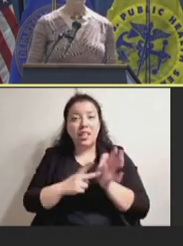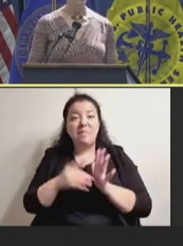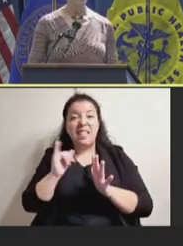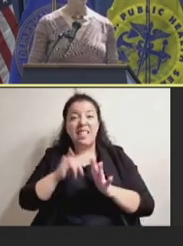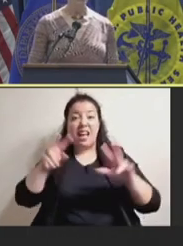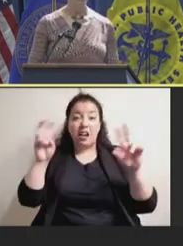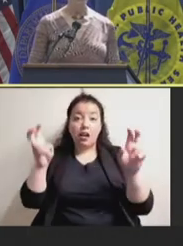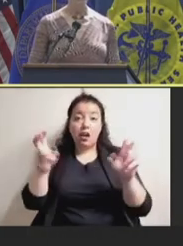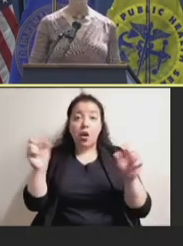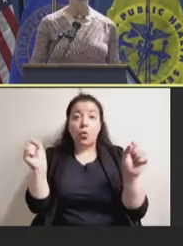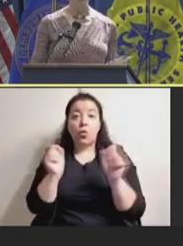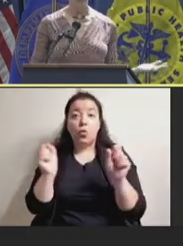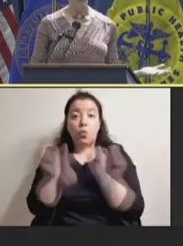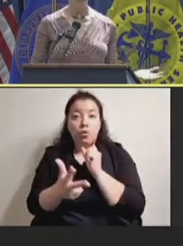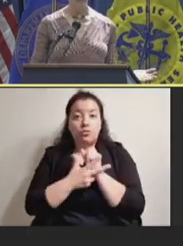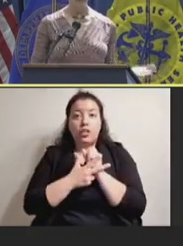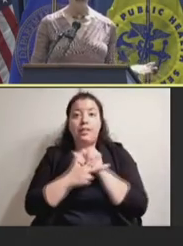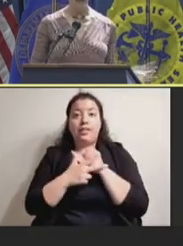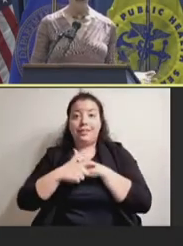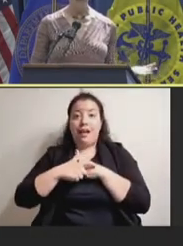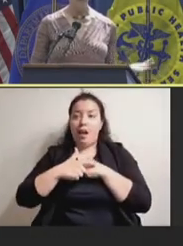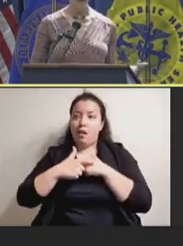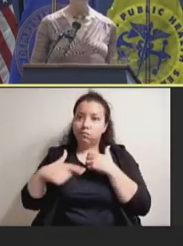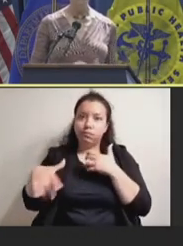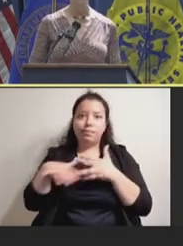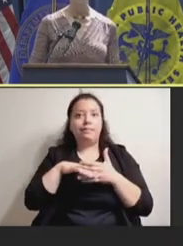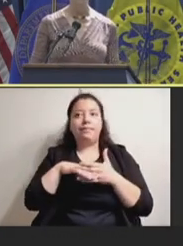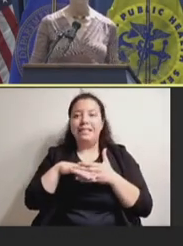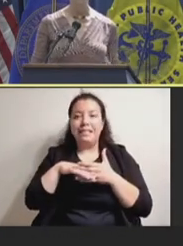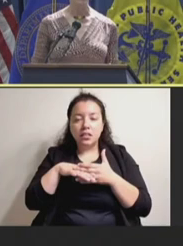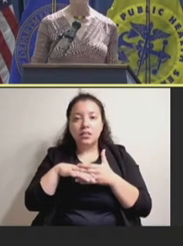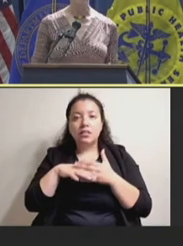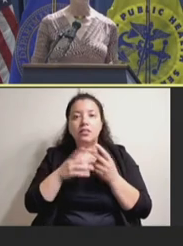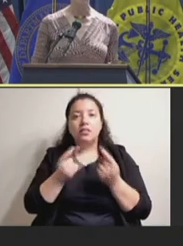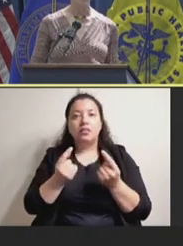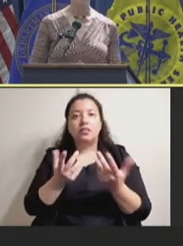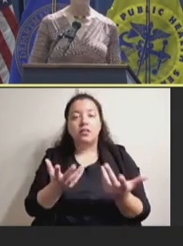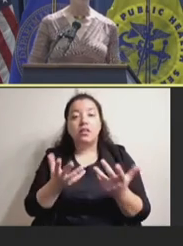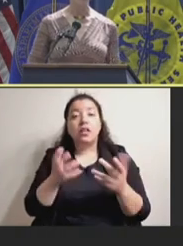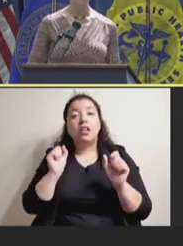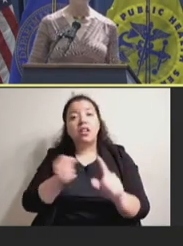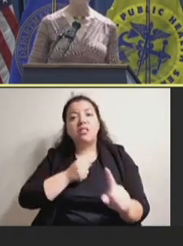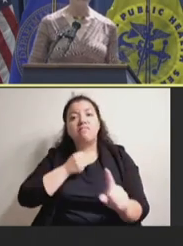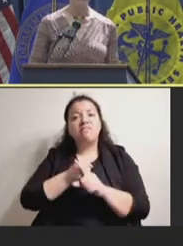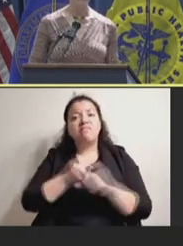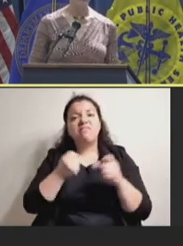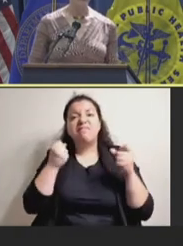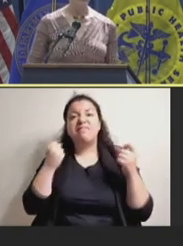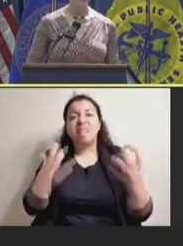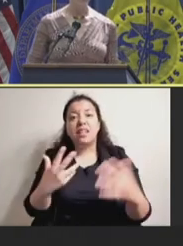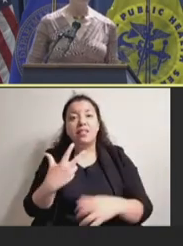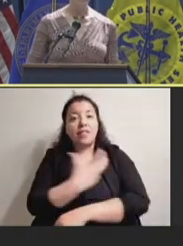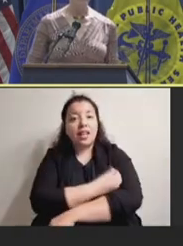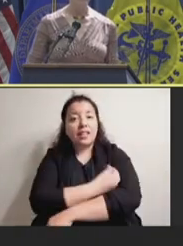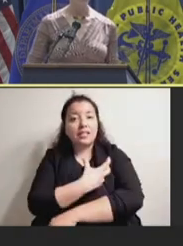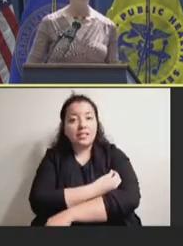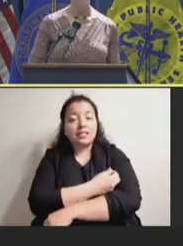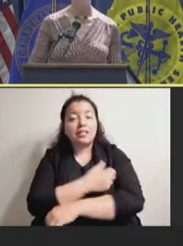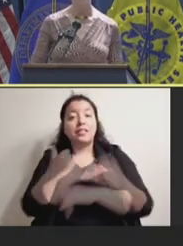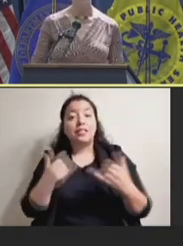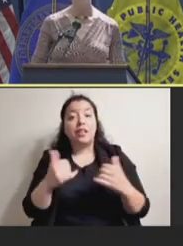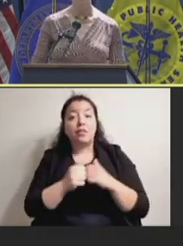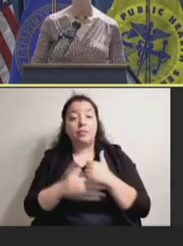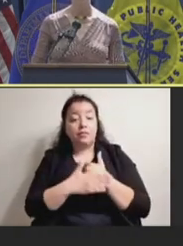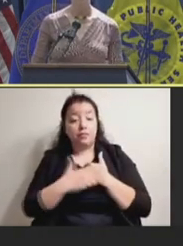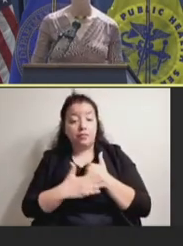this technology, rather than discarding tens of thousands of vaccines, you can see whether it really did reach